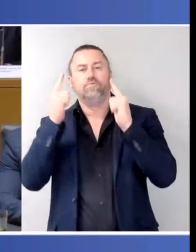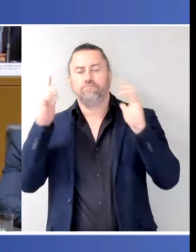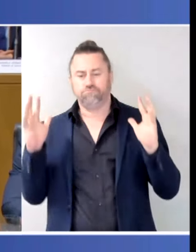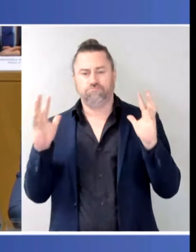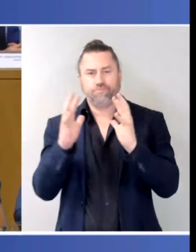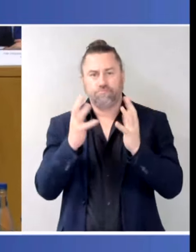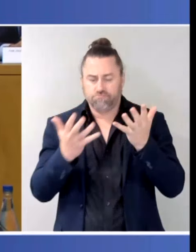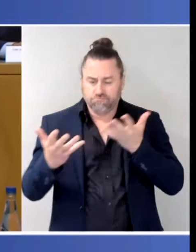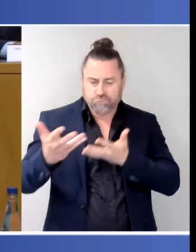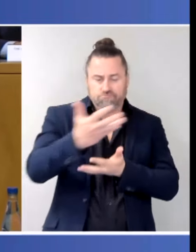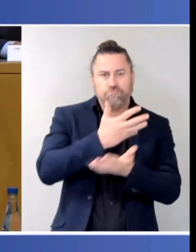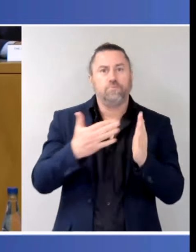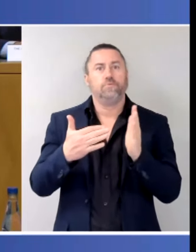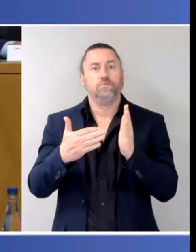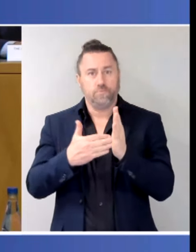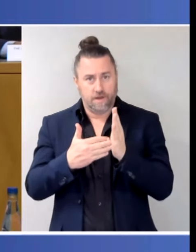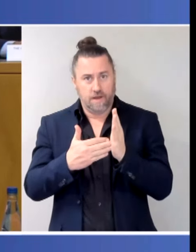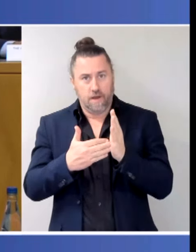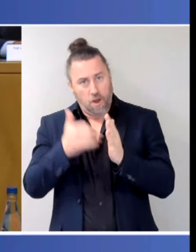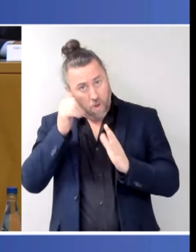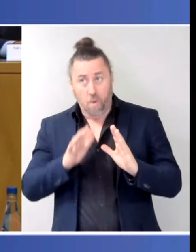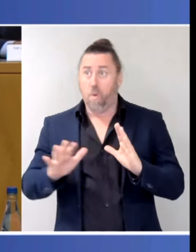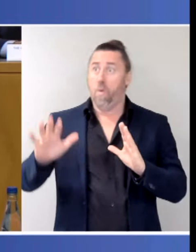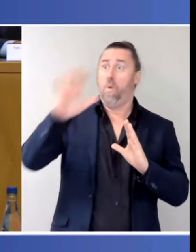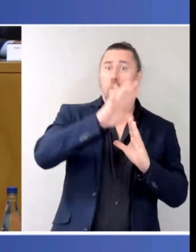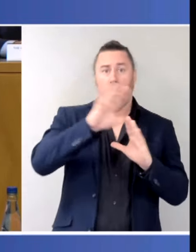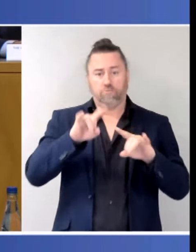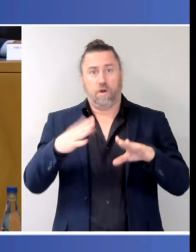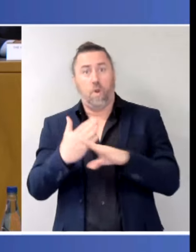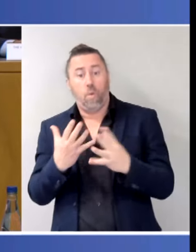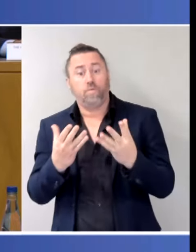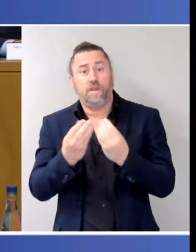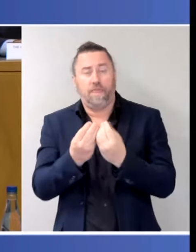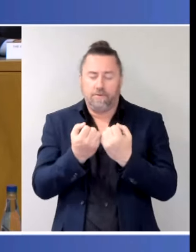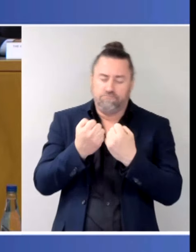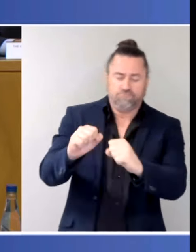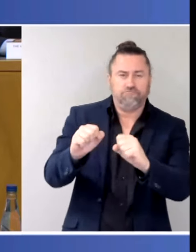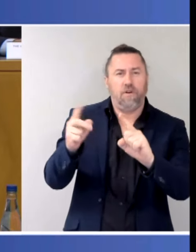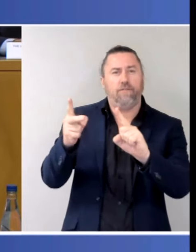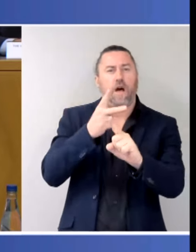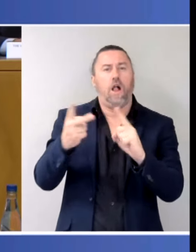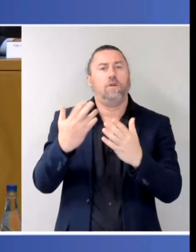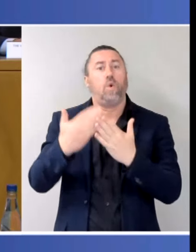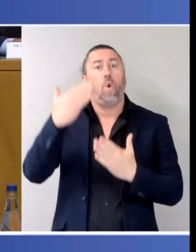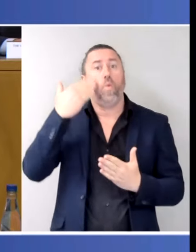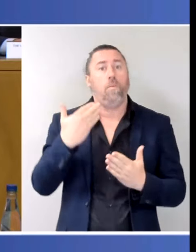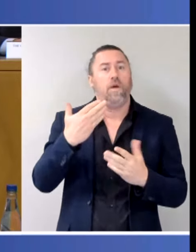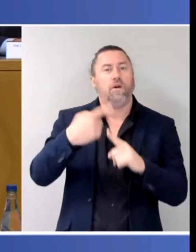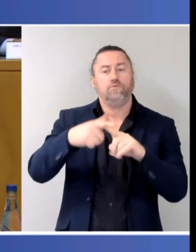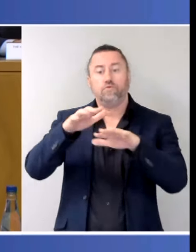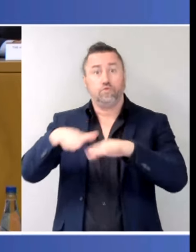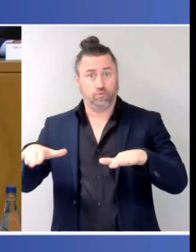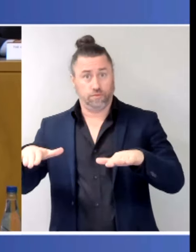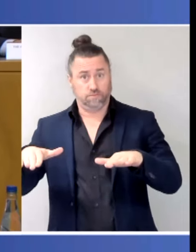what is our shared commitment to end violence against women and children. This is the second special National Cabinet